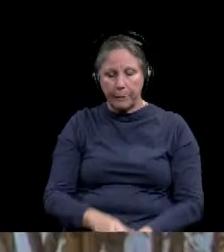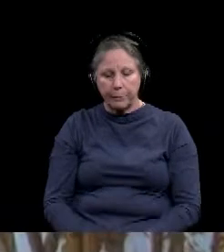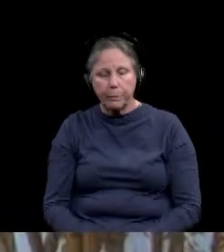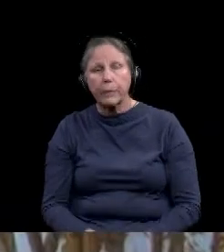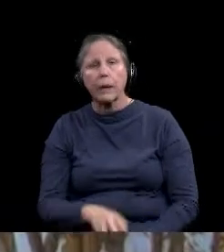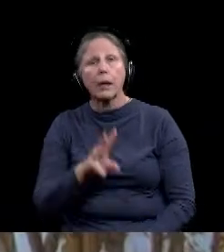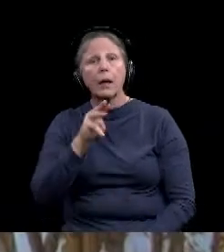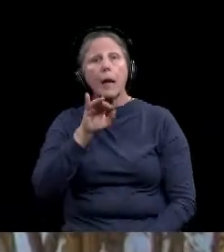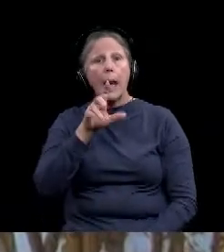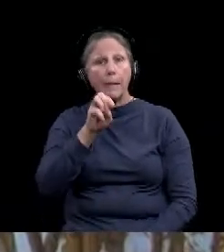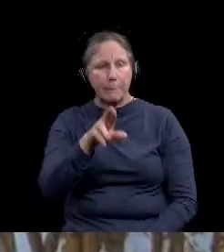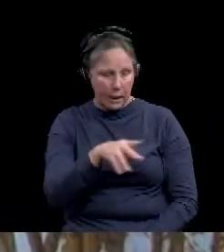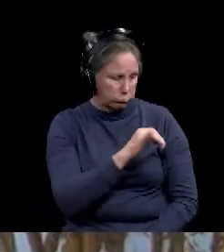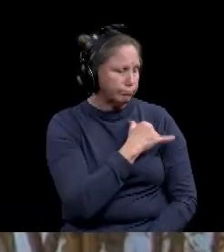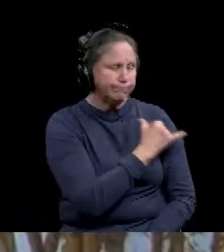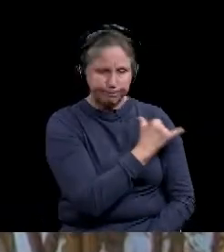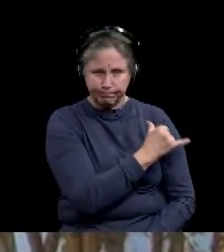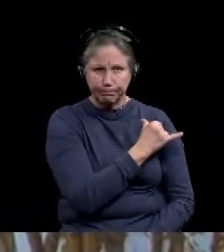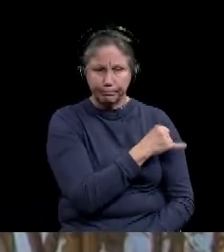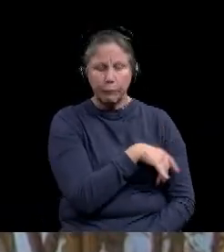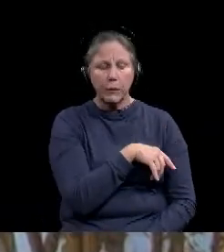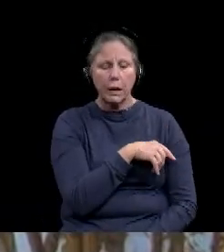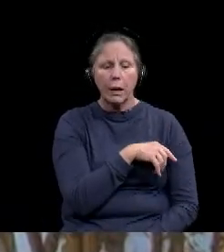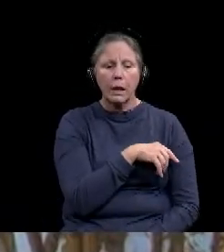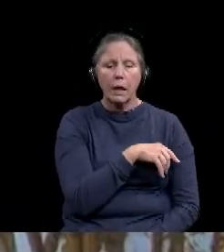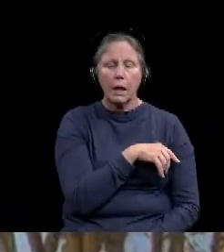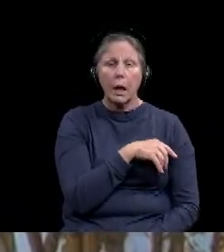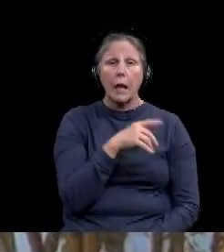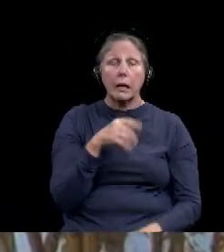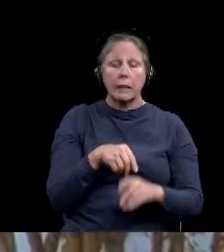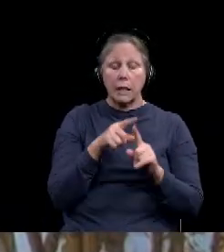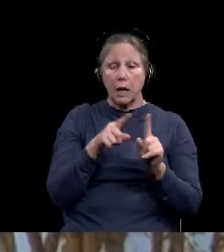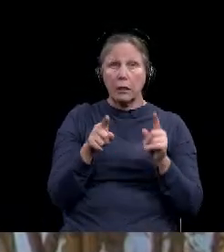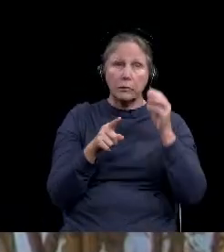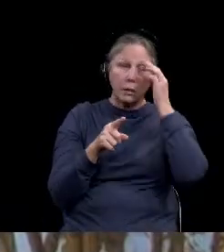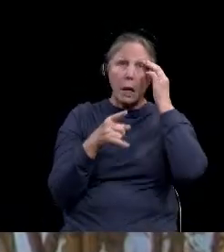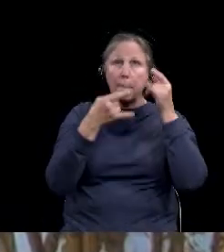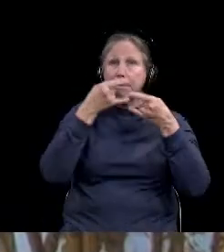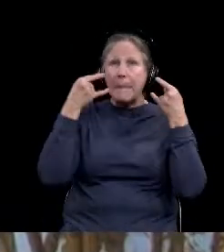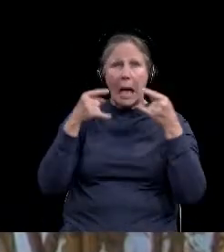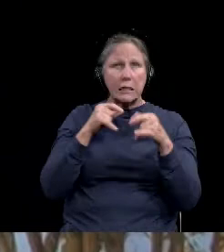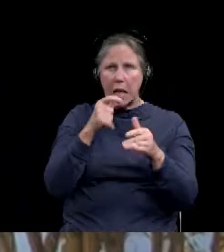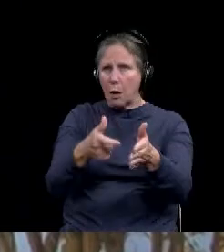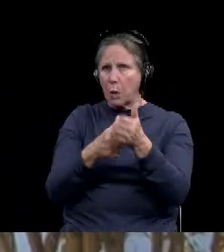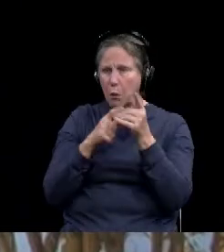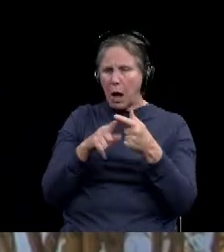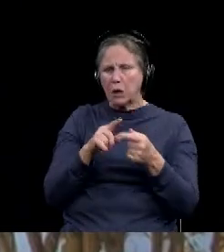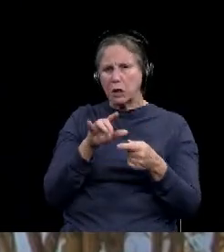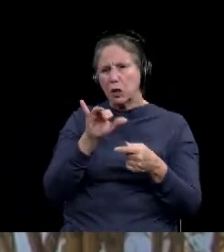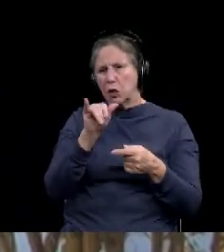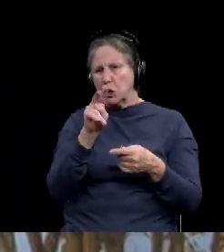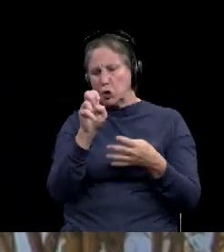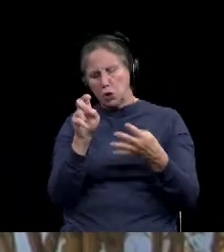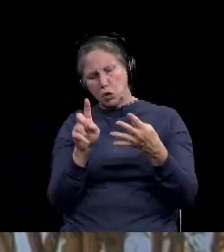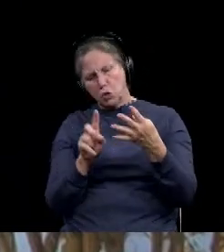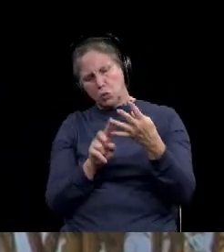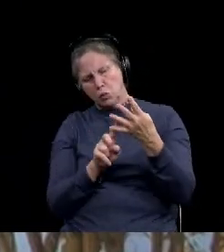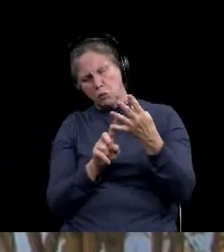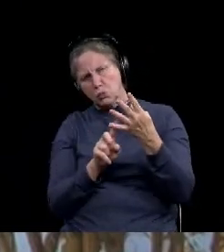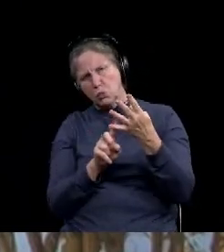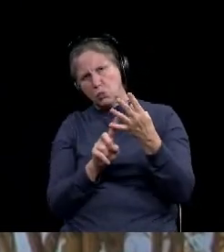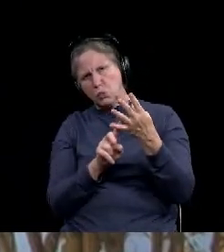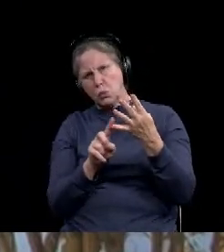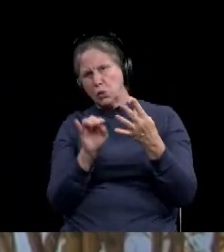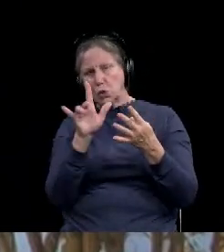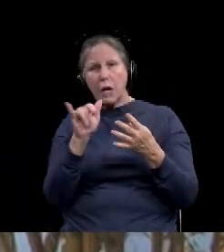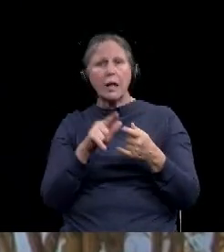agree completely, Judge. Um, you know, there wasn't any mask order in effect until, uh, late June and July. So obviously there were, there weren't a lot of